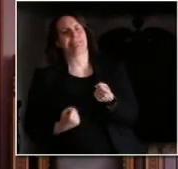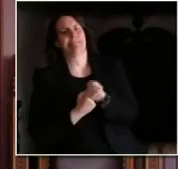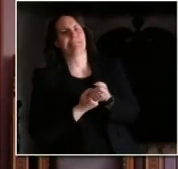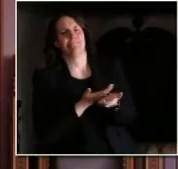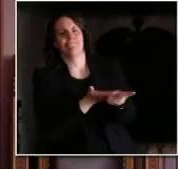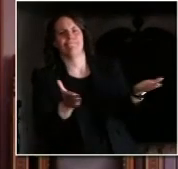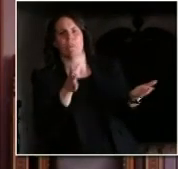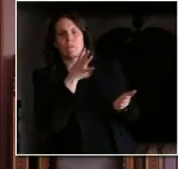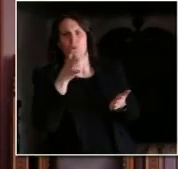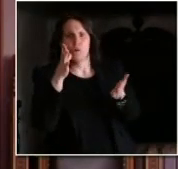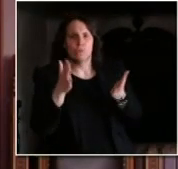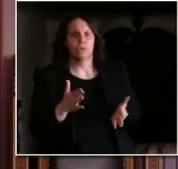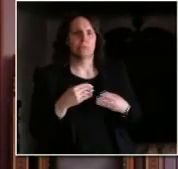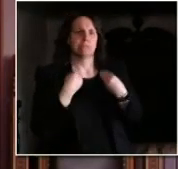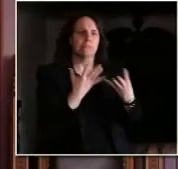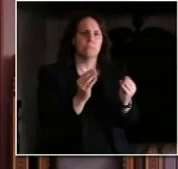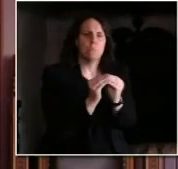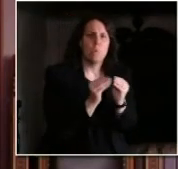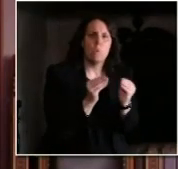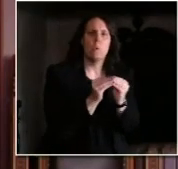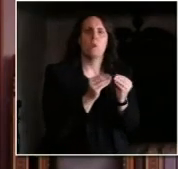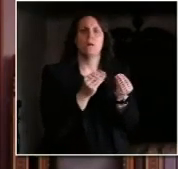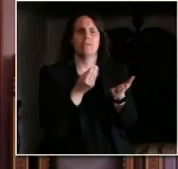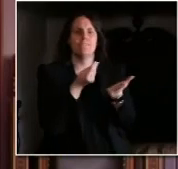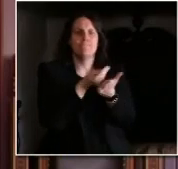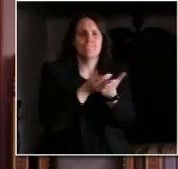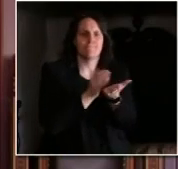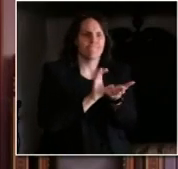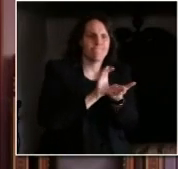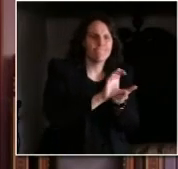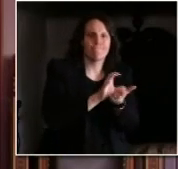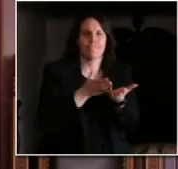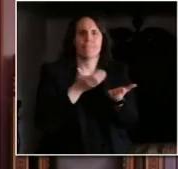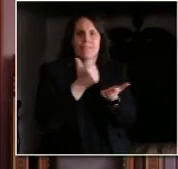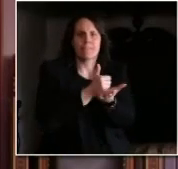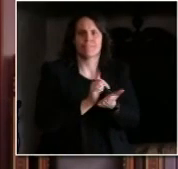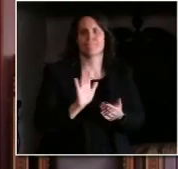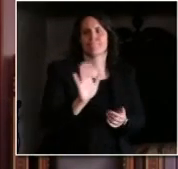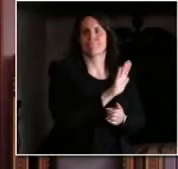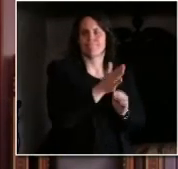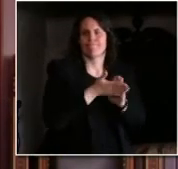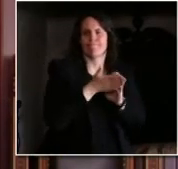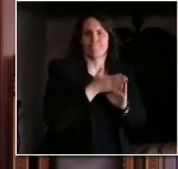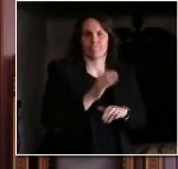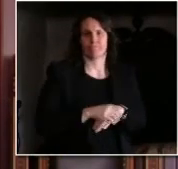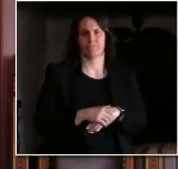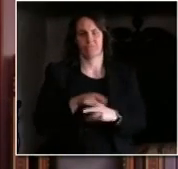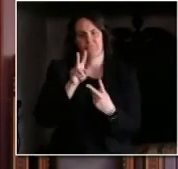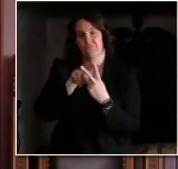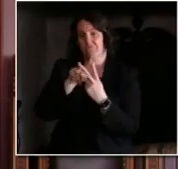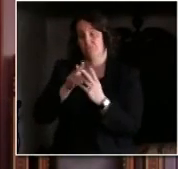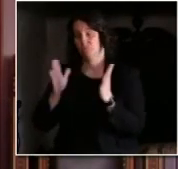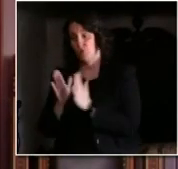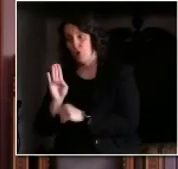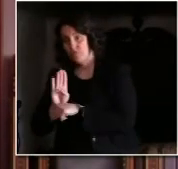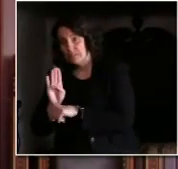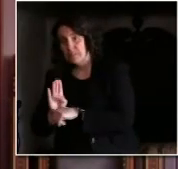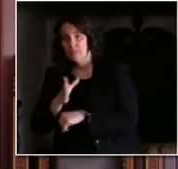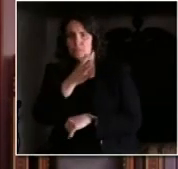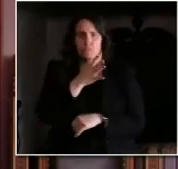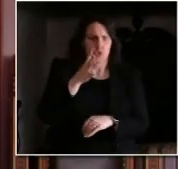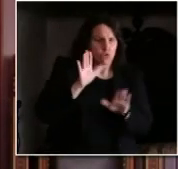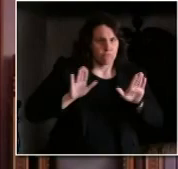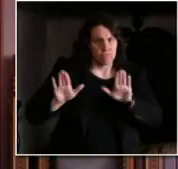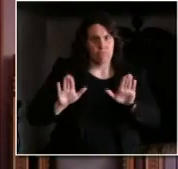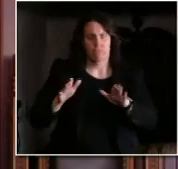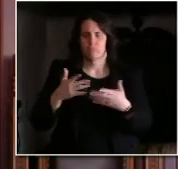through this and so those are two areas that I have great concern and I think whatever we can do to help our small business